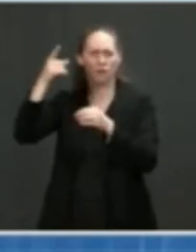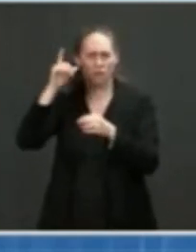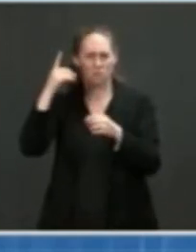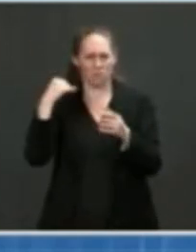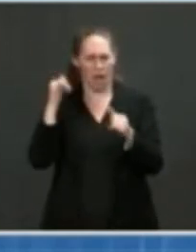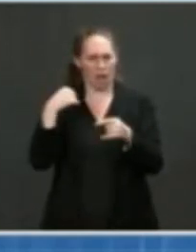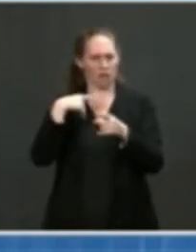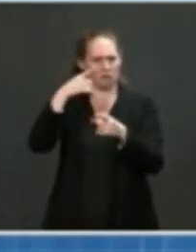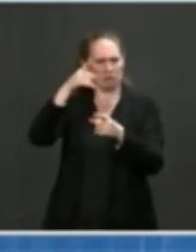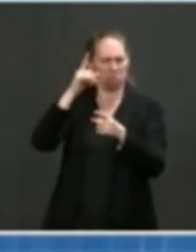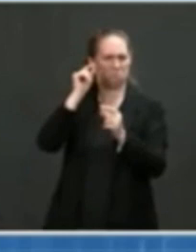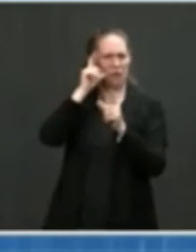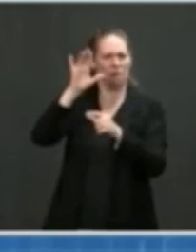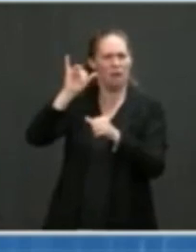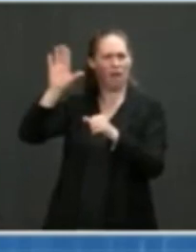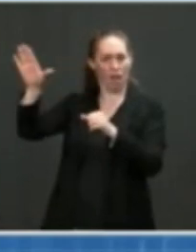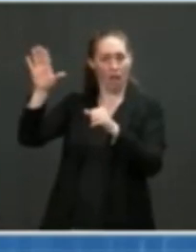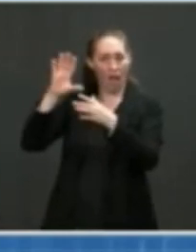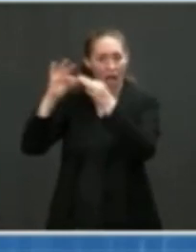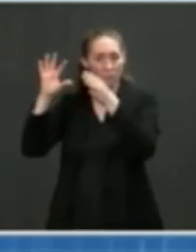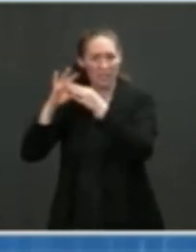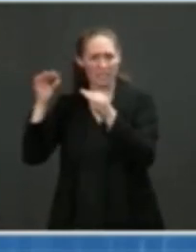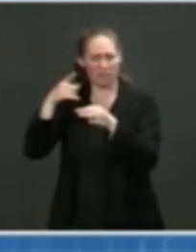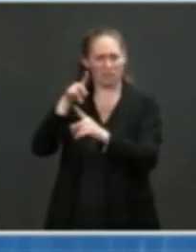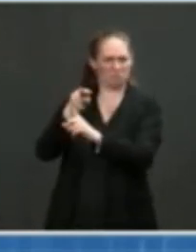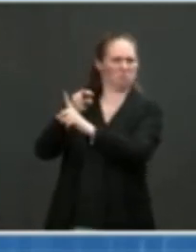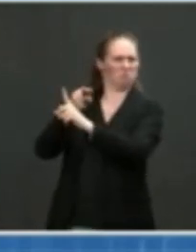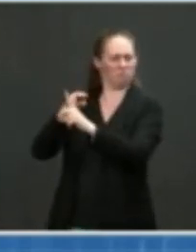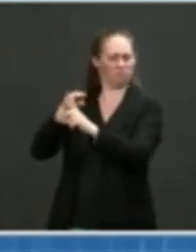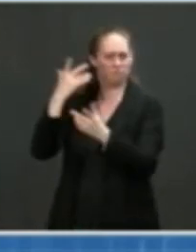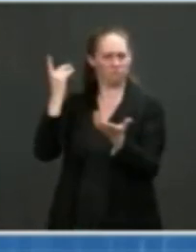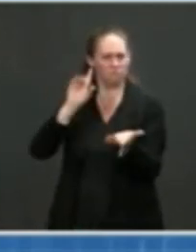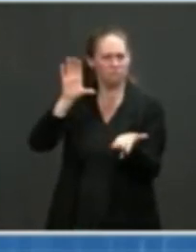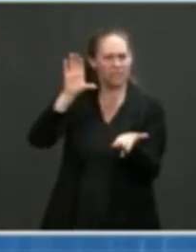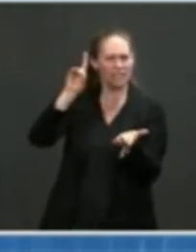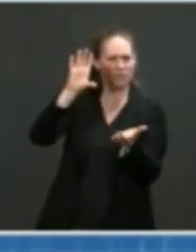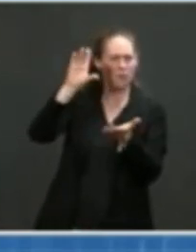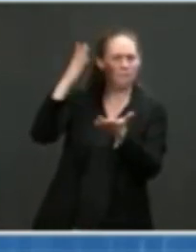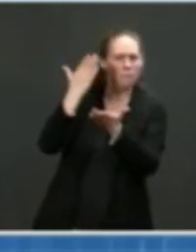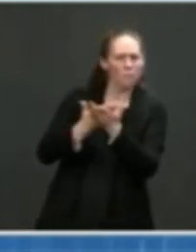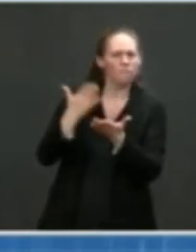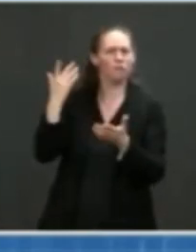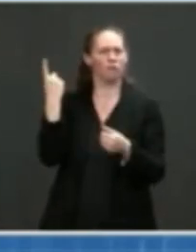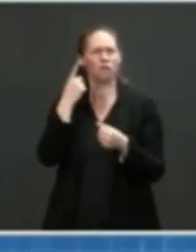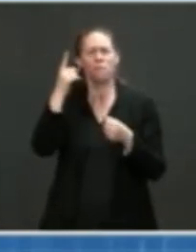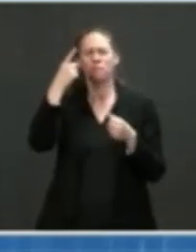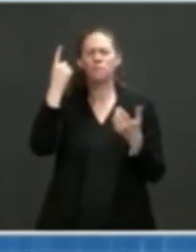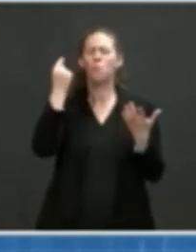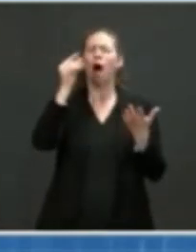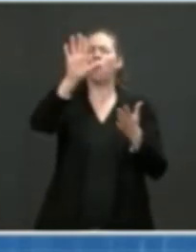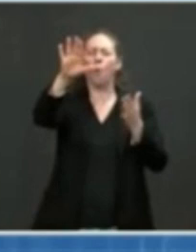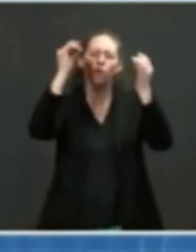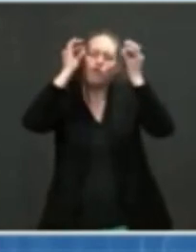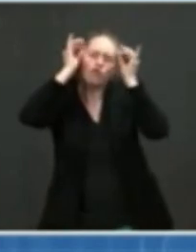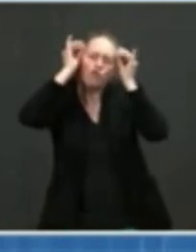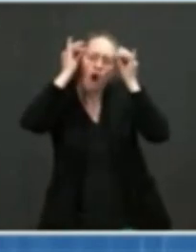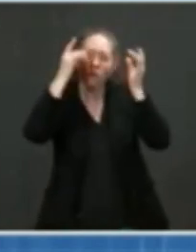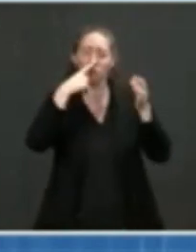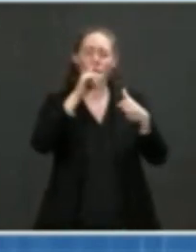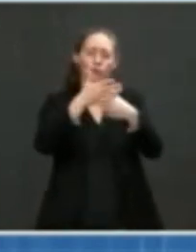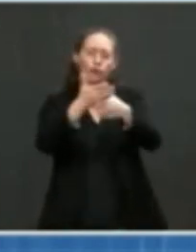that this is a possibility? Or what is he basing this off of, do you believe? Why don't you go first, Dr. Fauci?